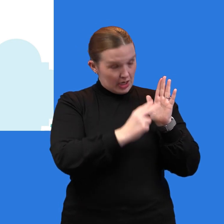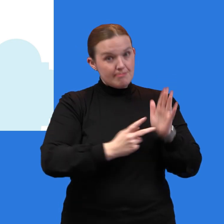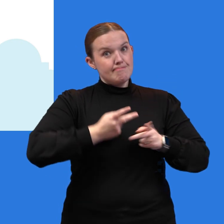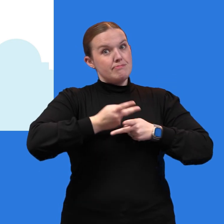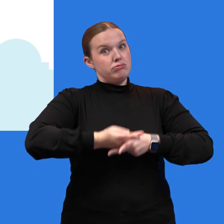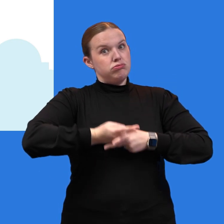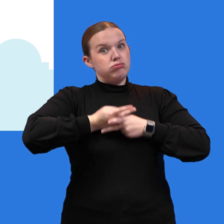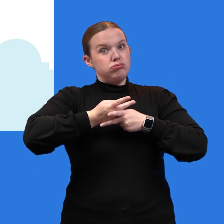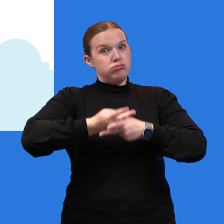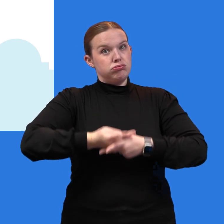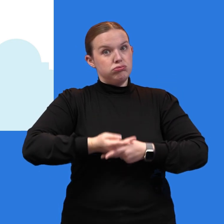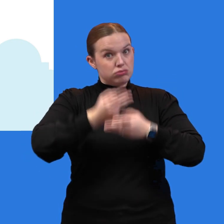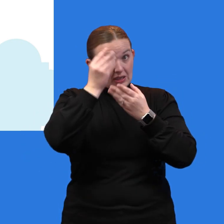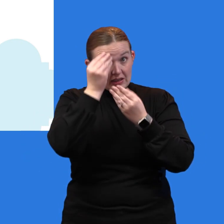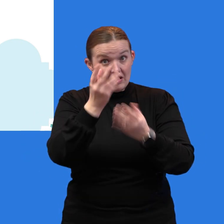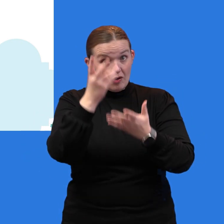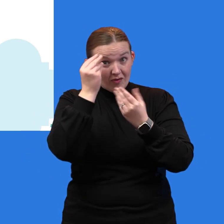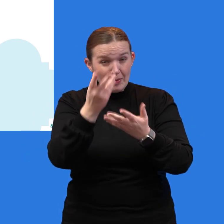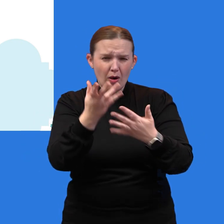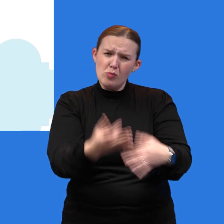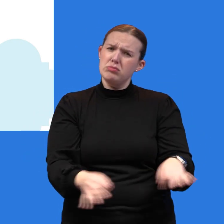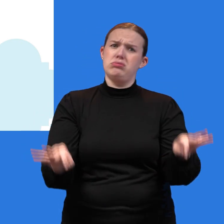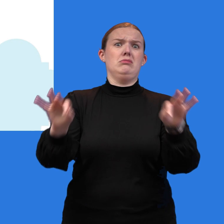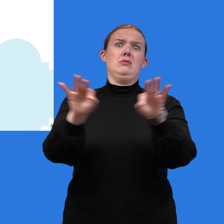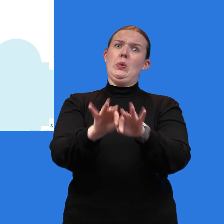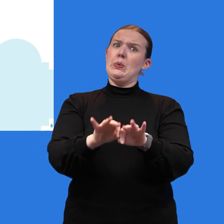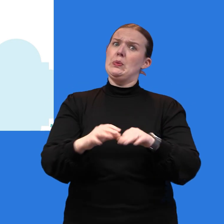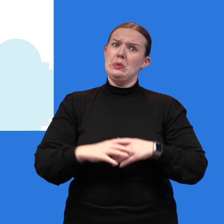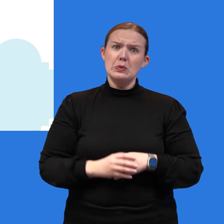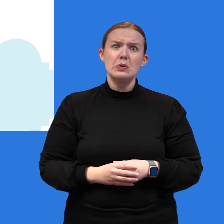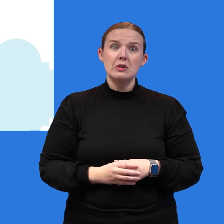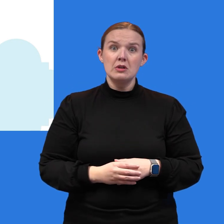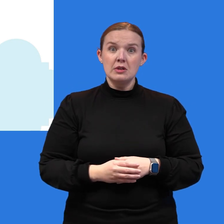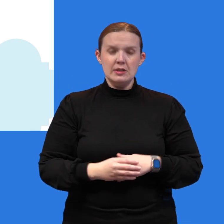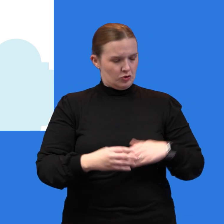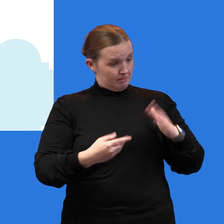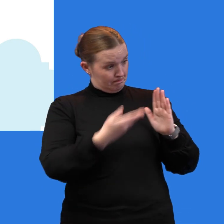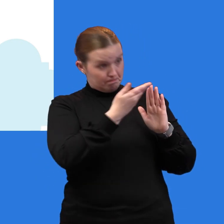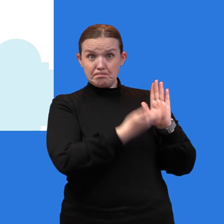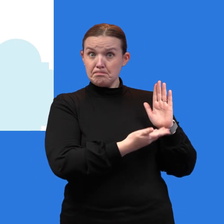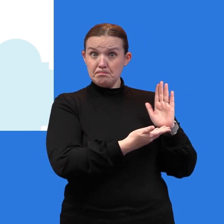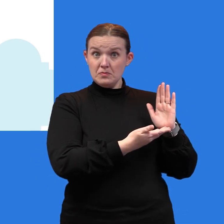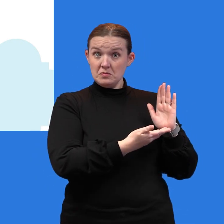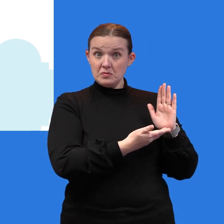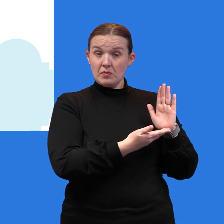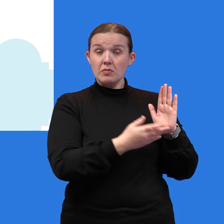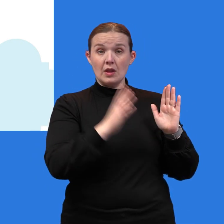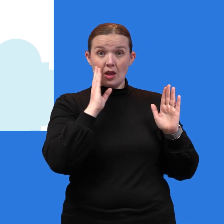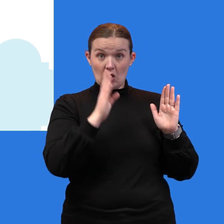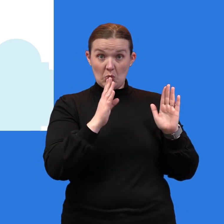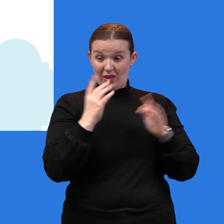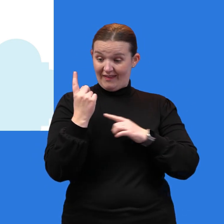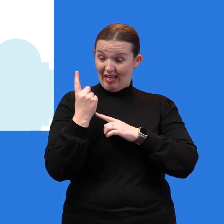carefully, because it contains a lot of important information. As you can see from the notice, you are